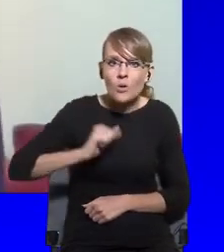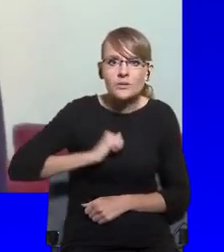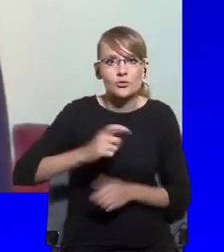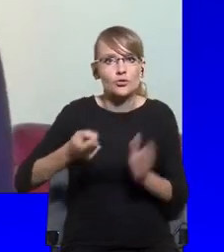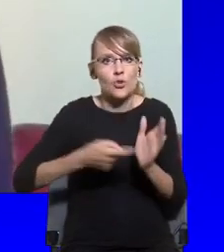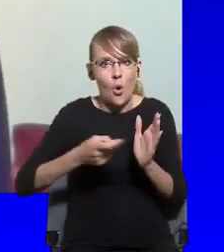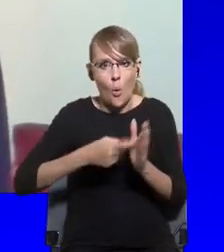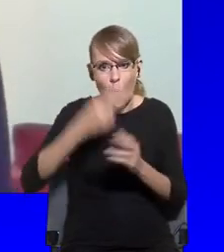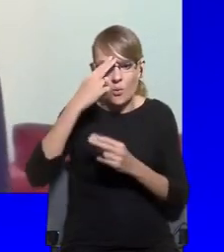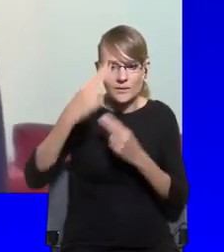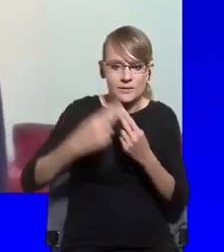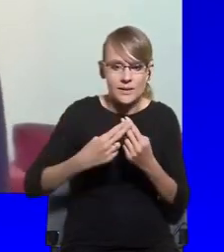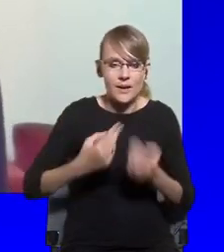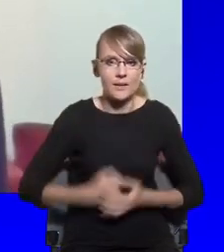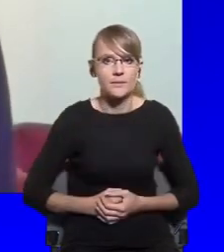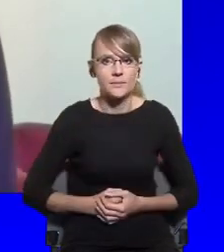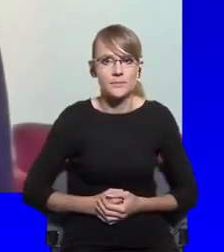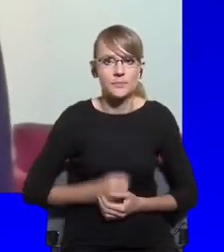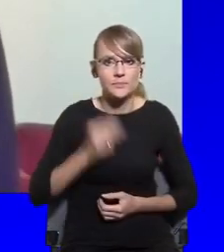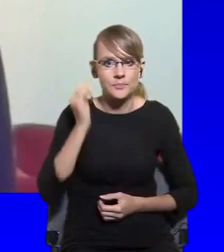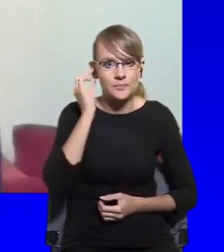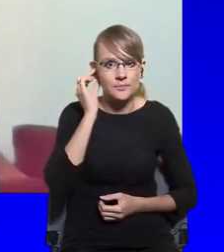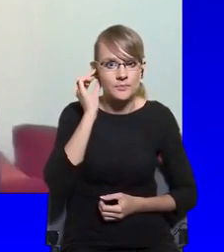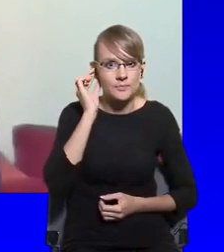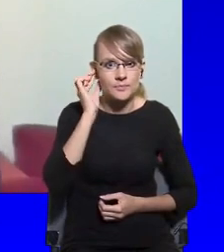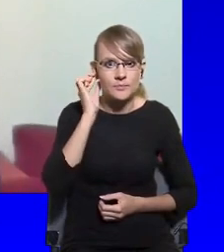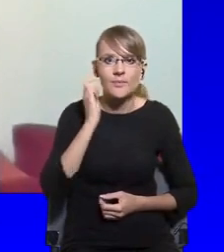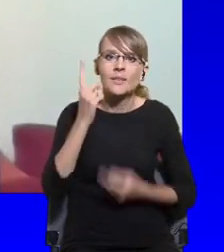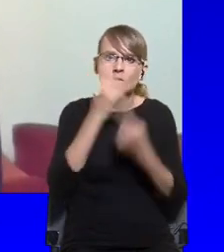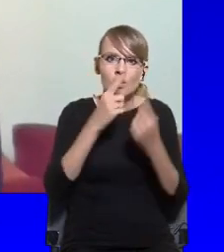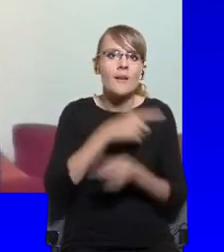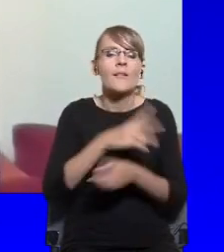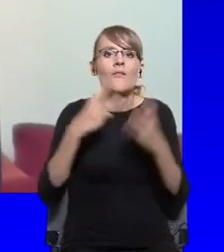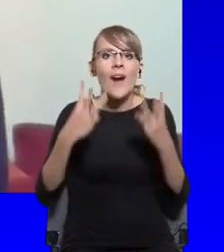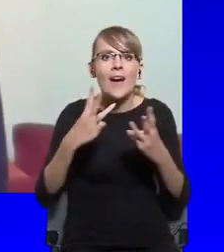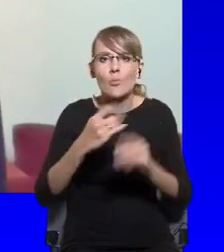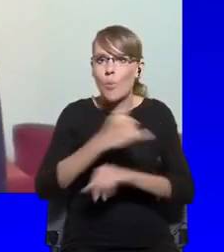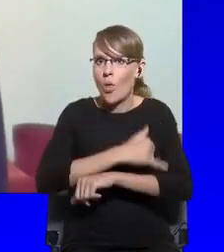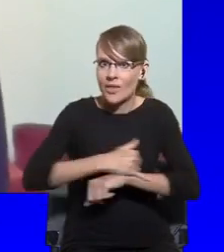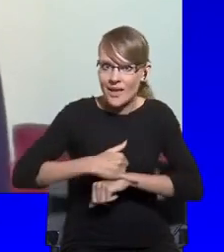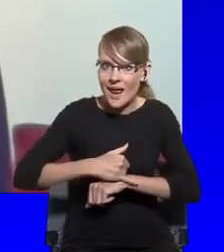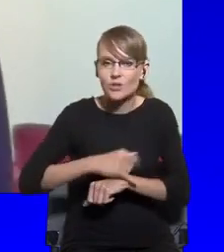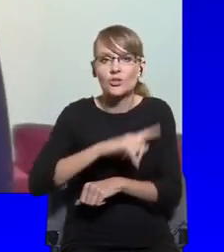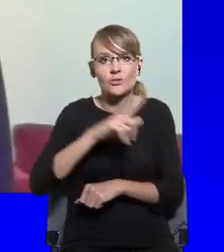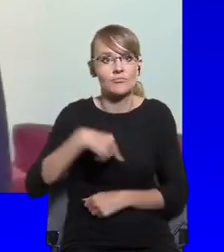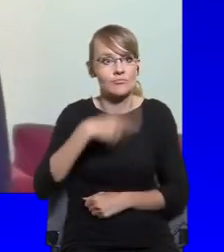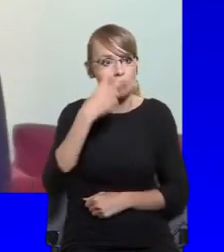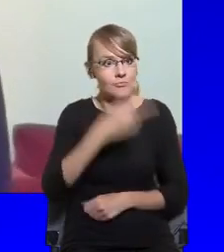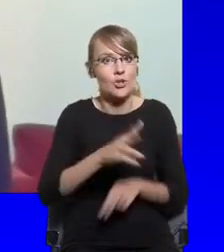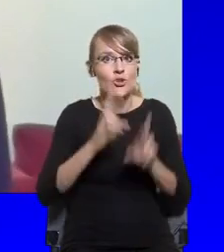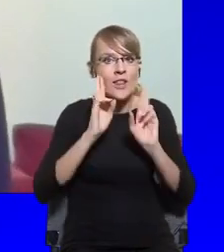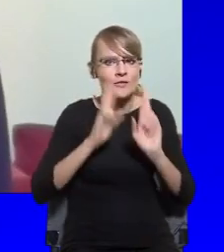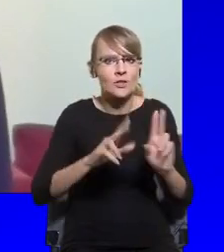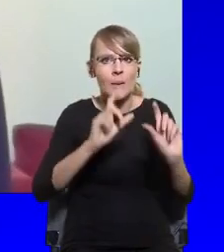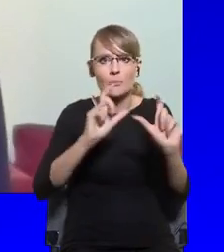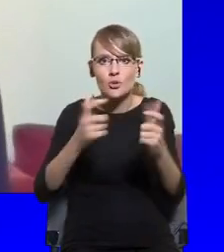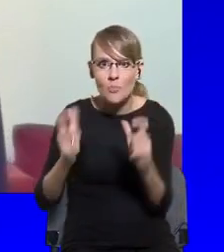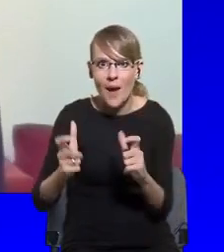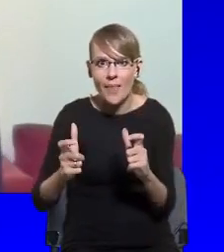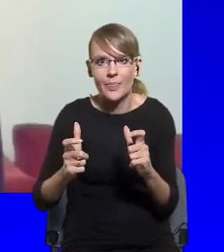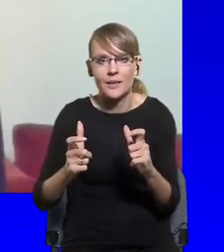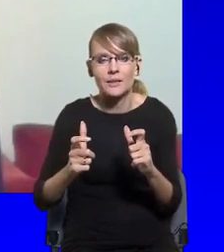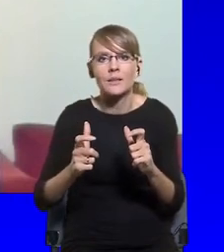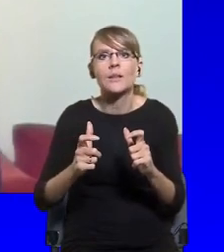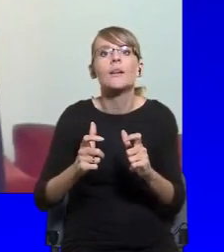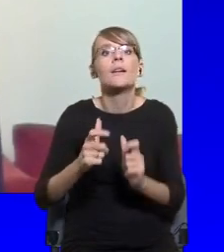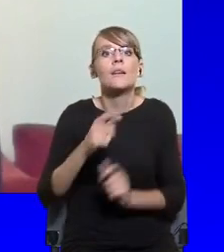very important, I think, to emphasize that when you look at the actual instances of what is